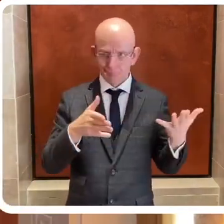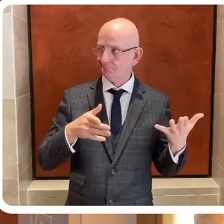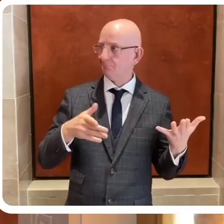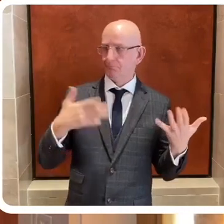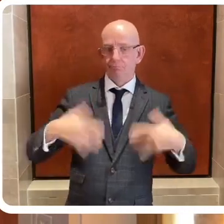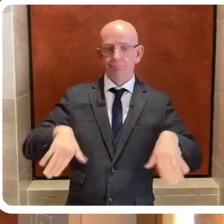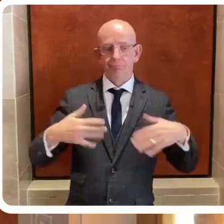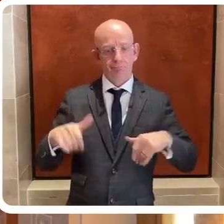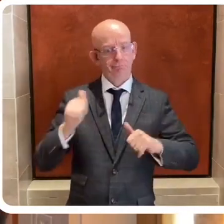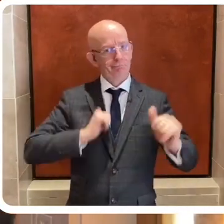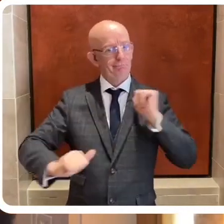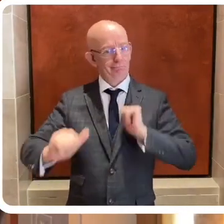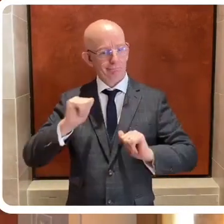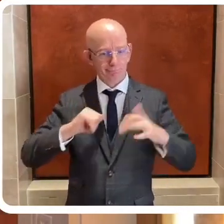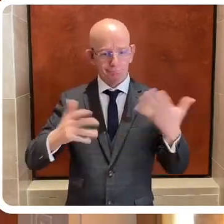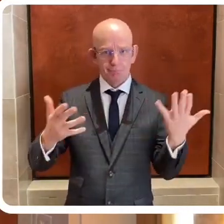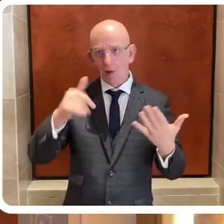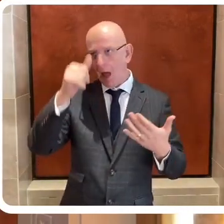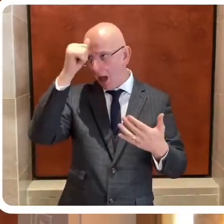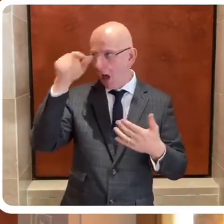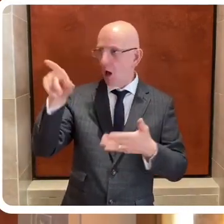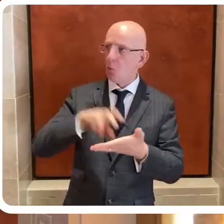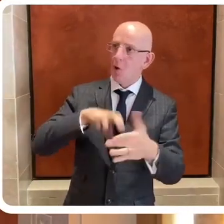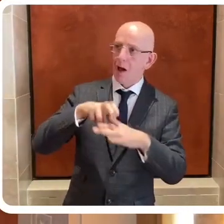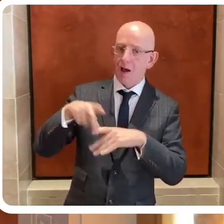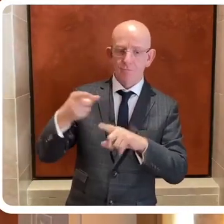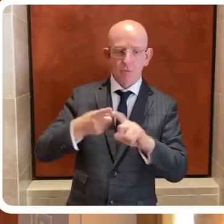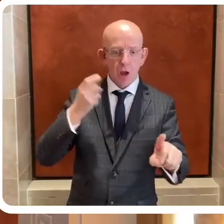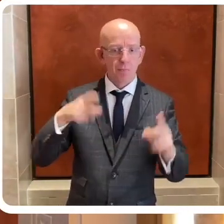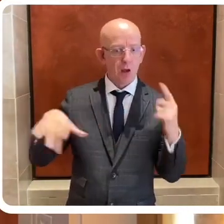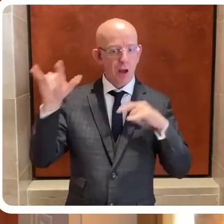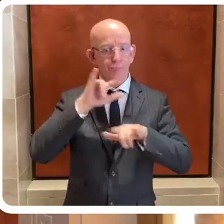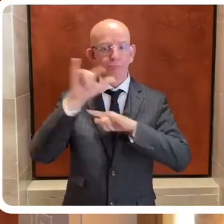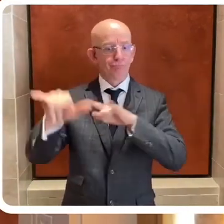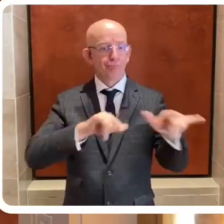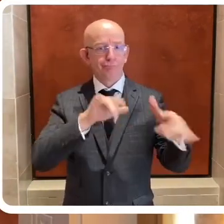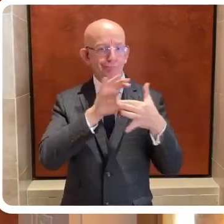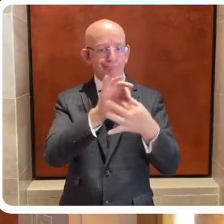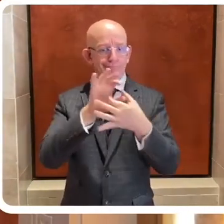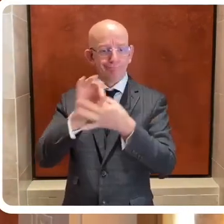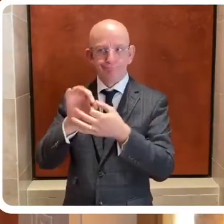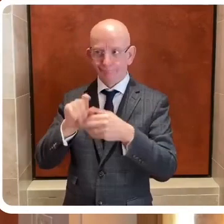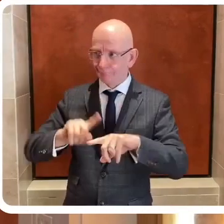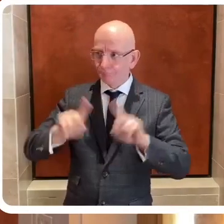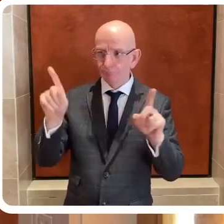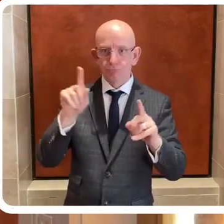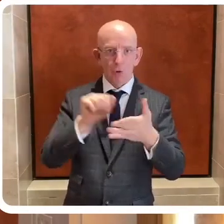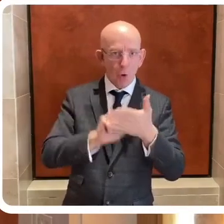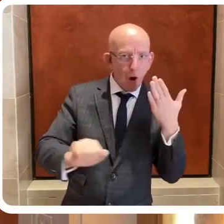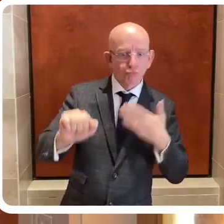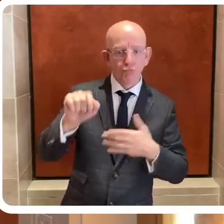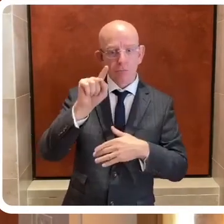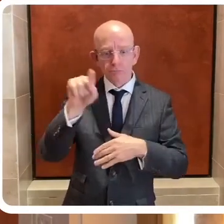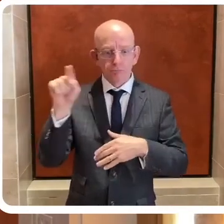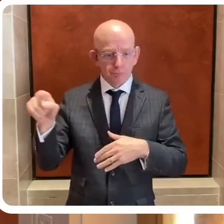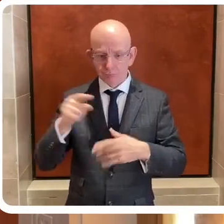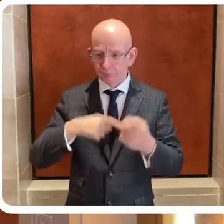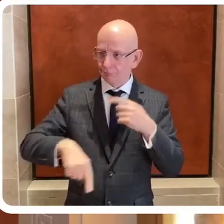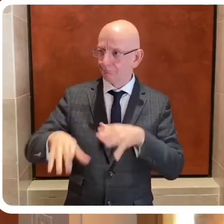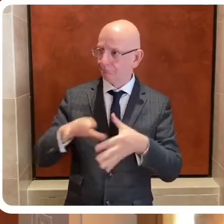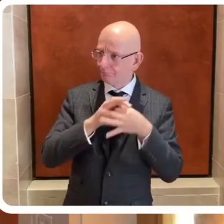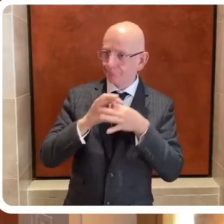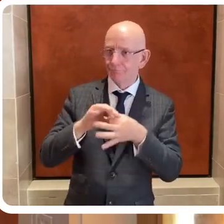cultures and religions and backgrounds, are our brothers and sisters and kin and fellow travelers on this timeline.